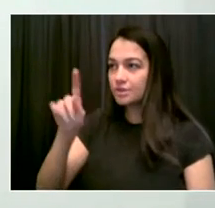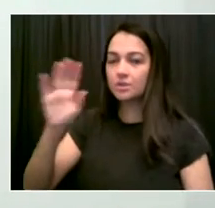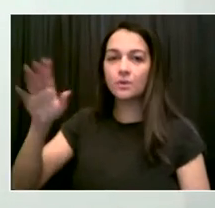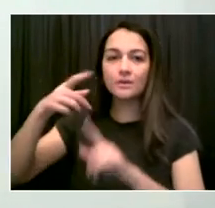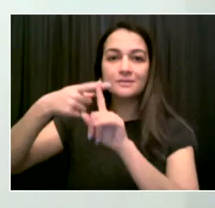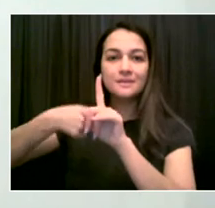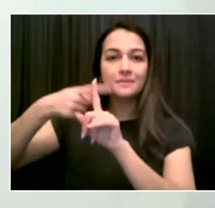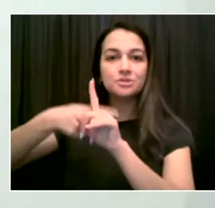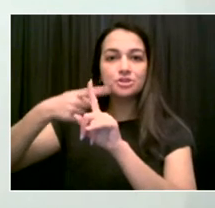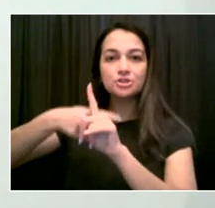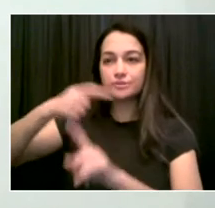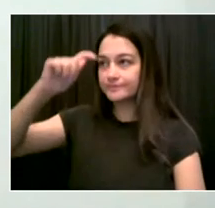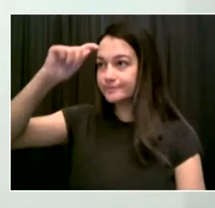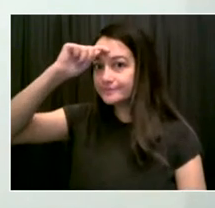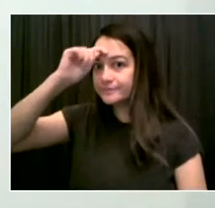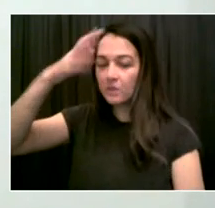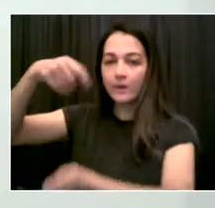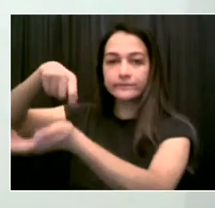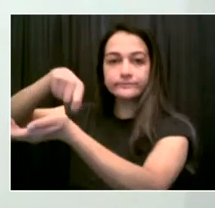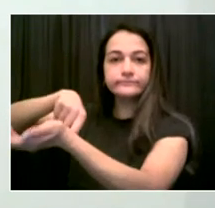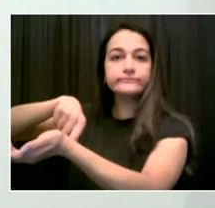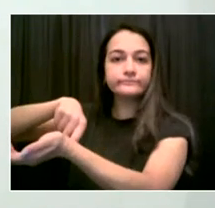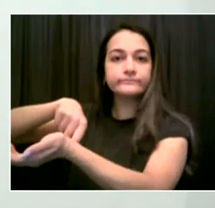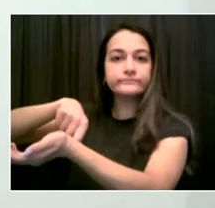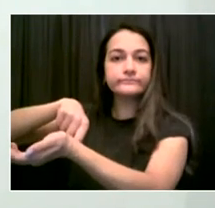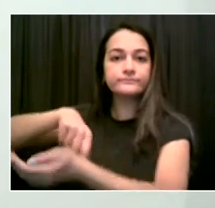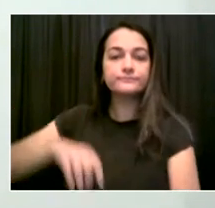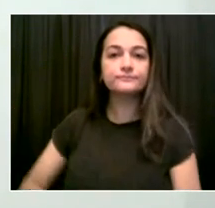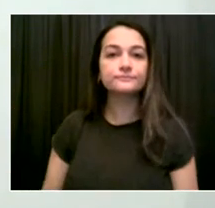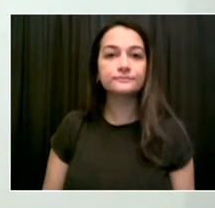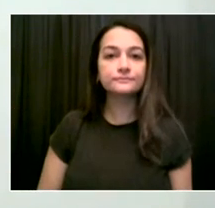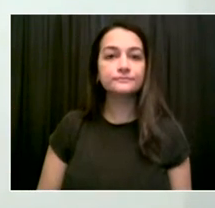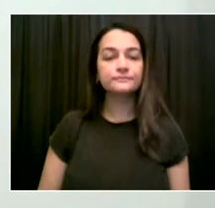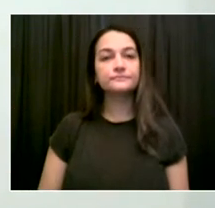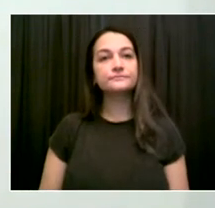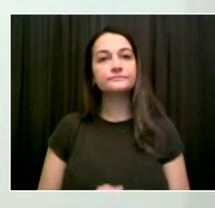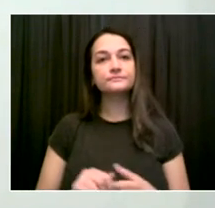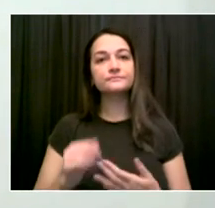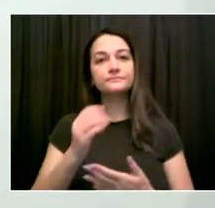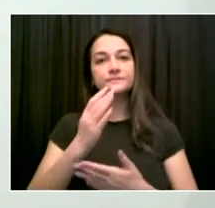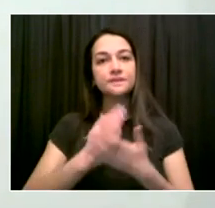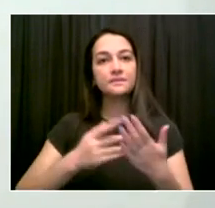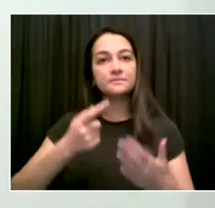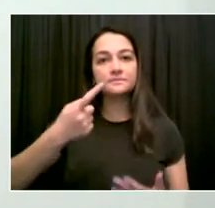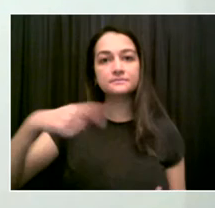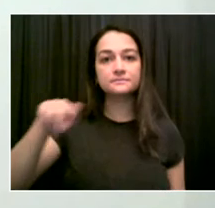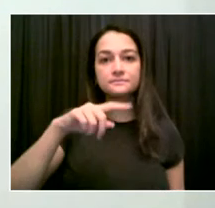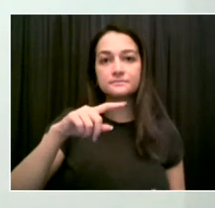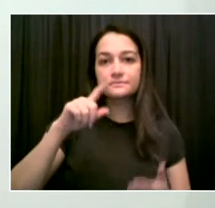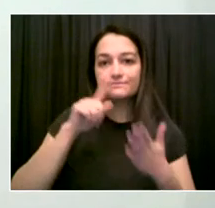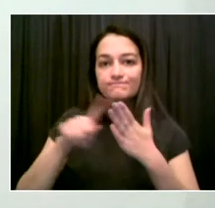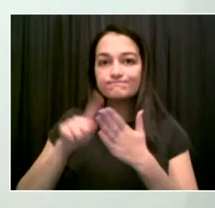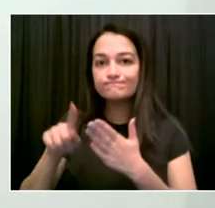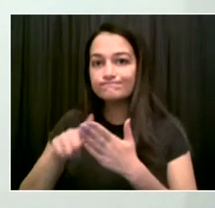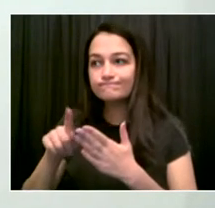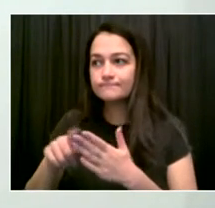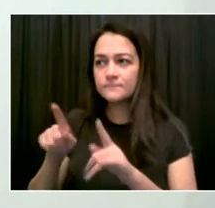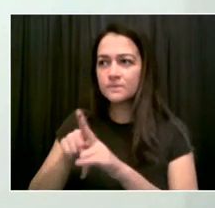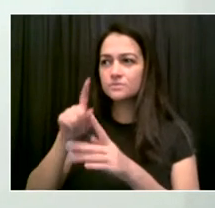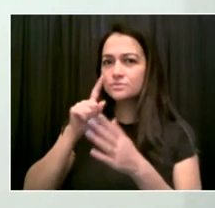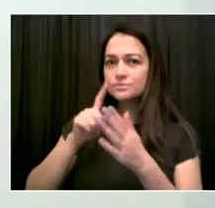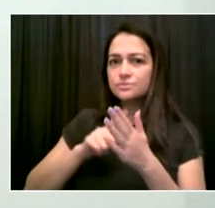So this is happening already. This is not new. But this one will save